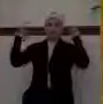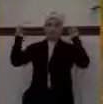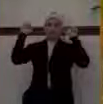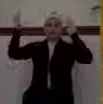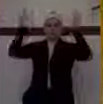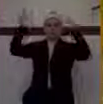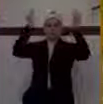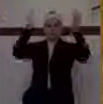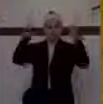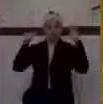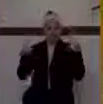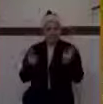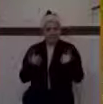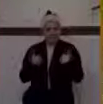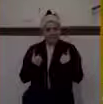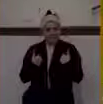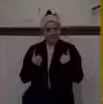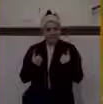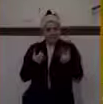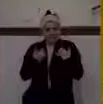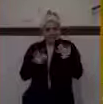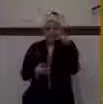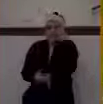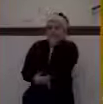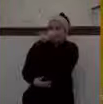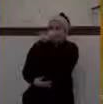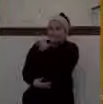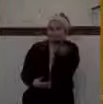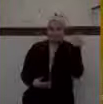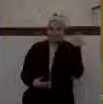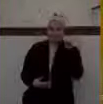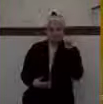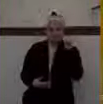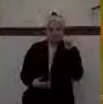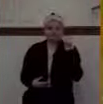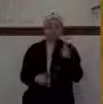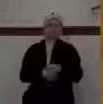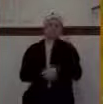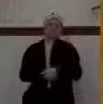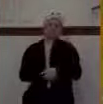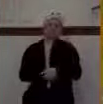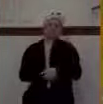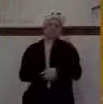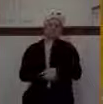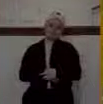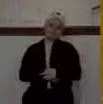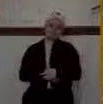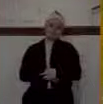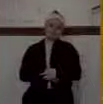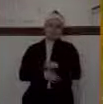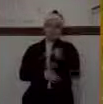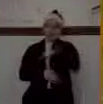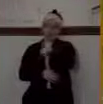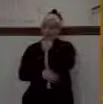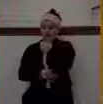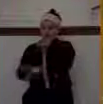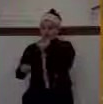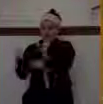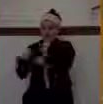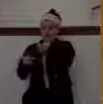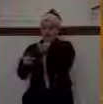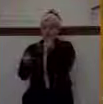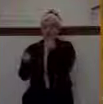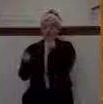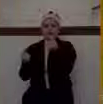there, the forest of Lebanon, the house of the forest of Lebanon. They were lined up along the walls. But what did they do with these shields here?